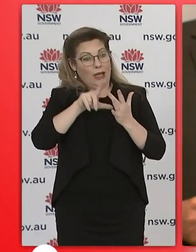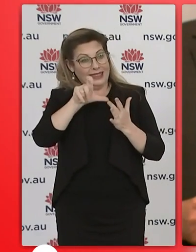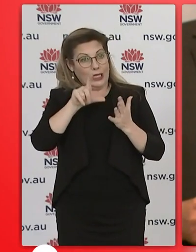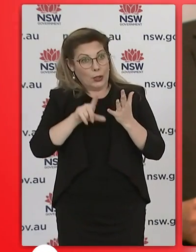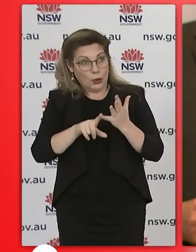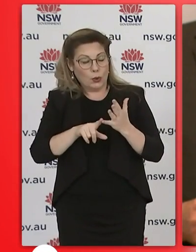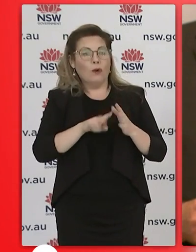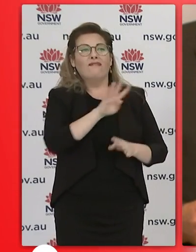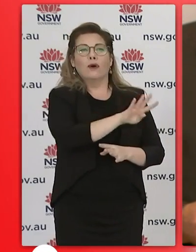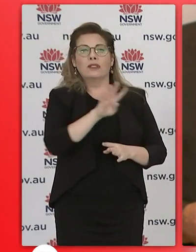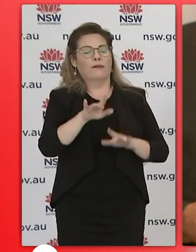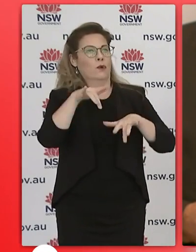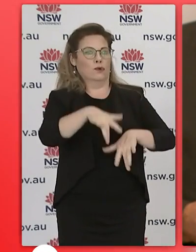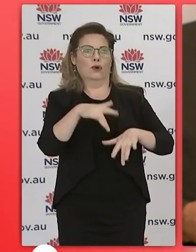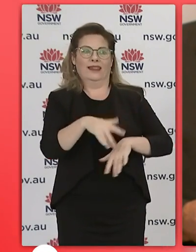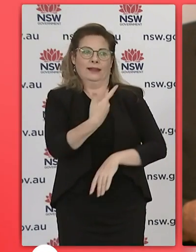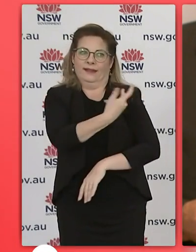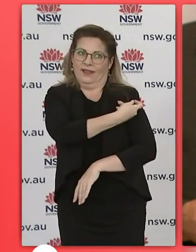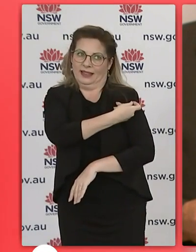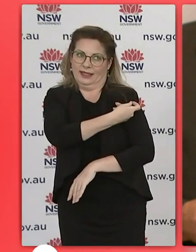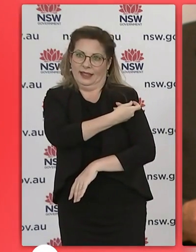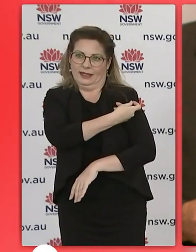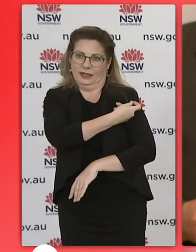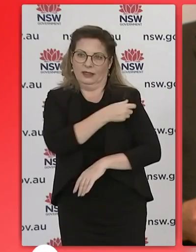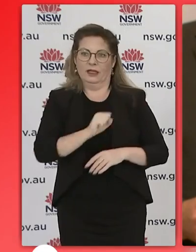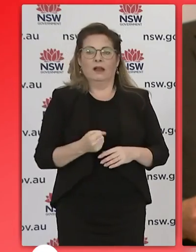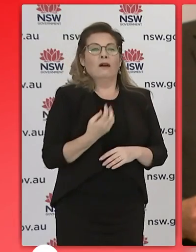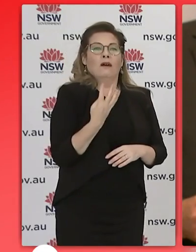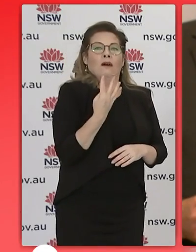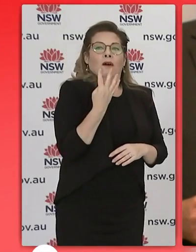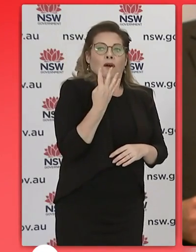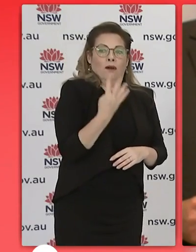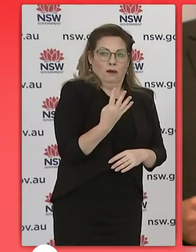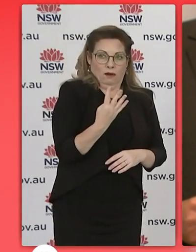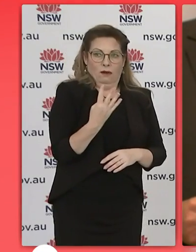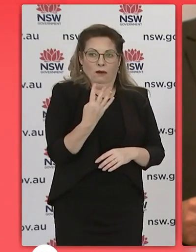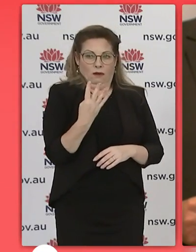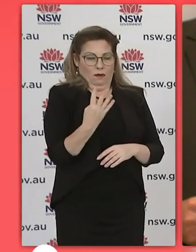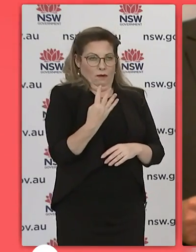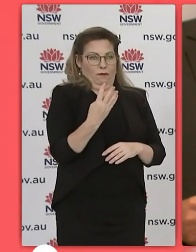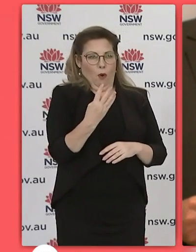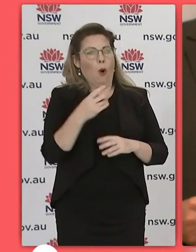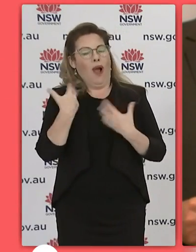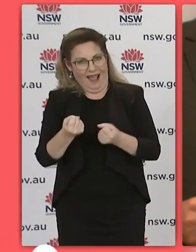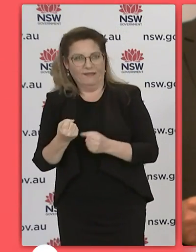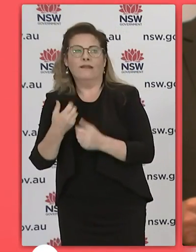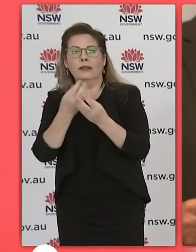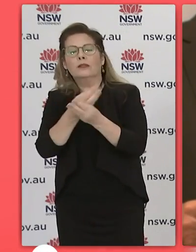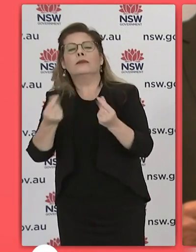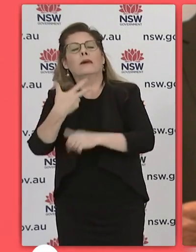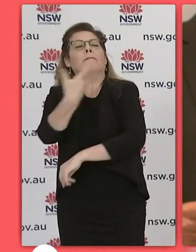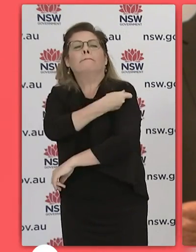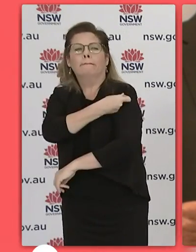first dose of astrazeneca and two people have received their first dose of pfizer so again to reiterate one dose does provide